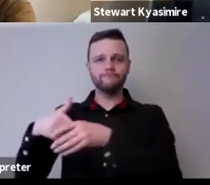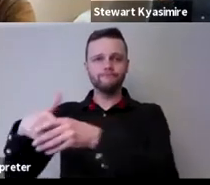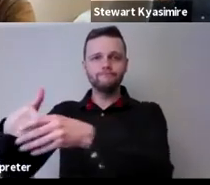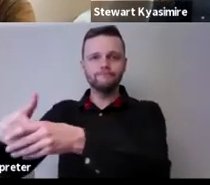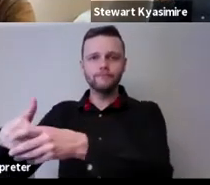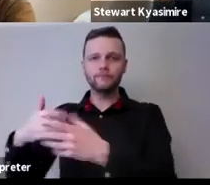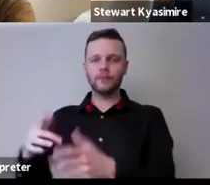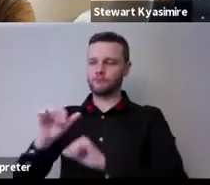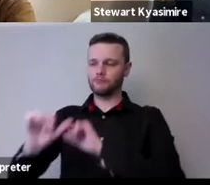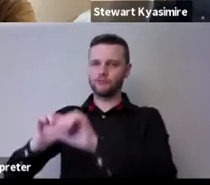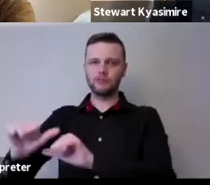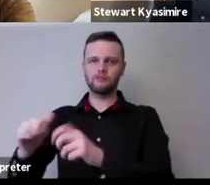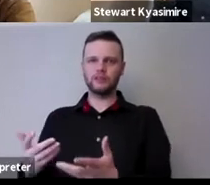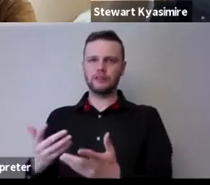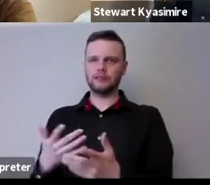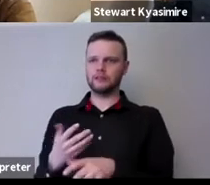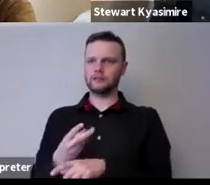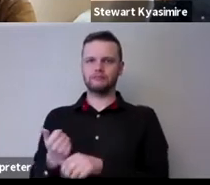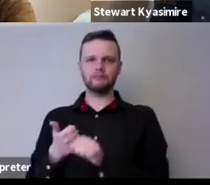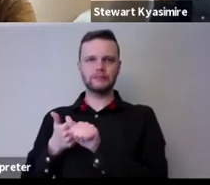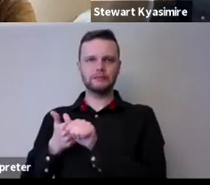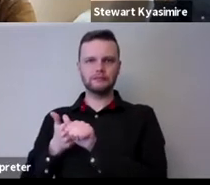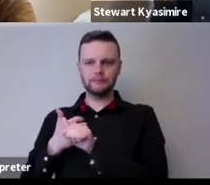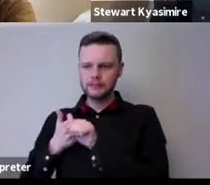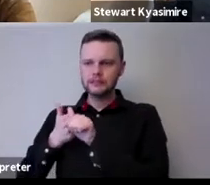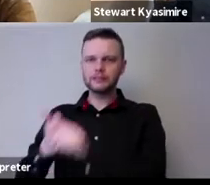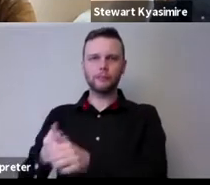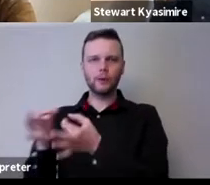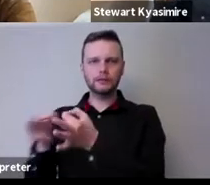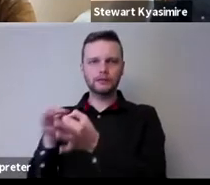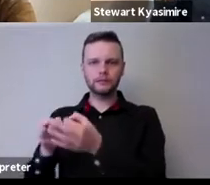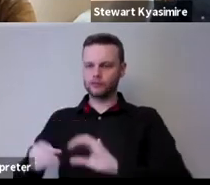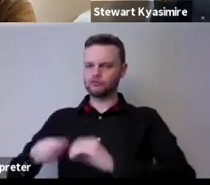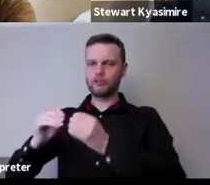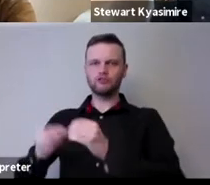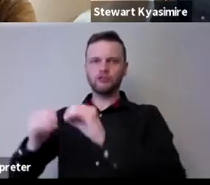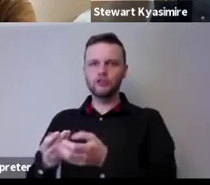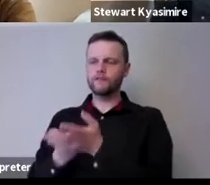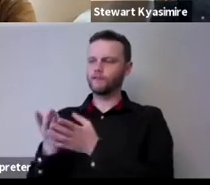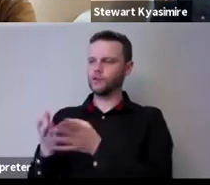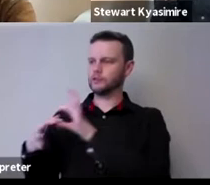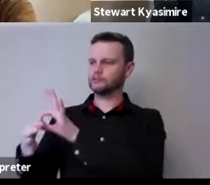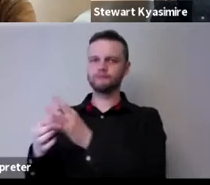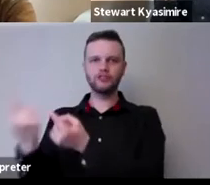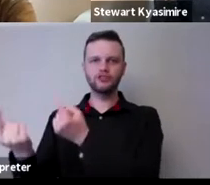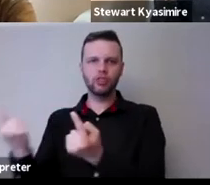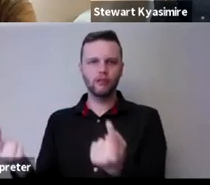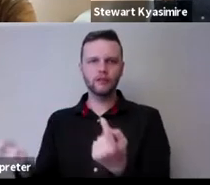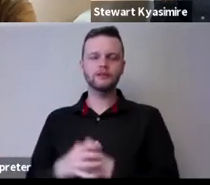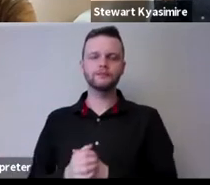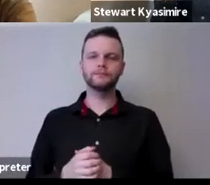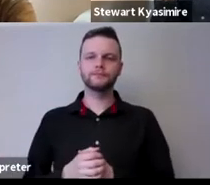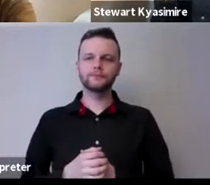there was there was immediately support systems being created uh amongst each other like that so um